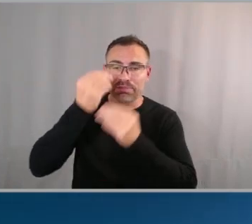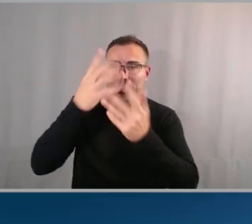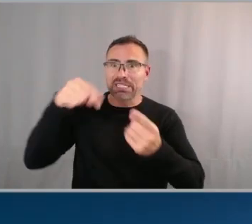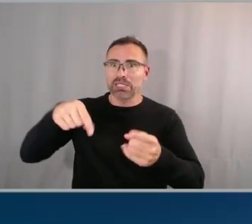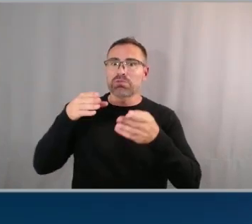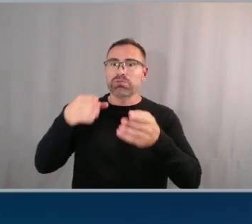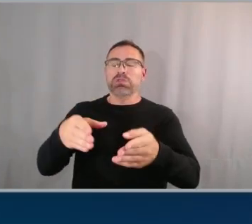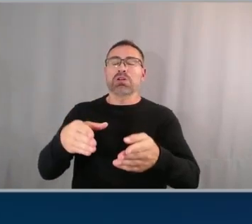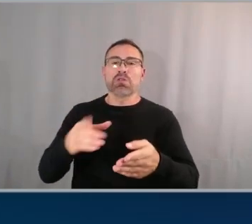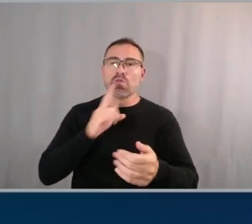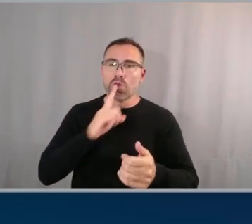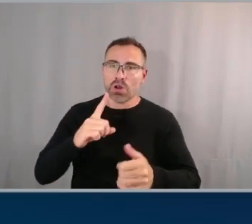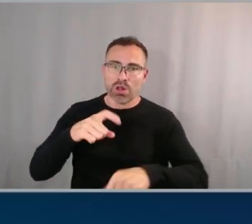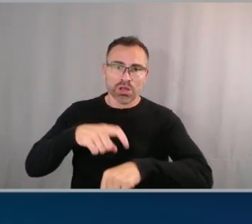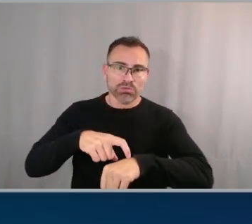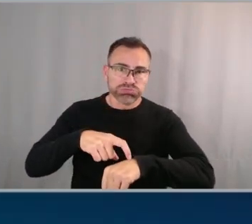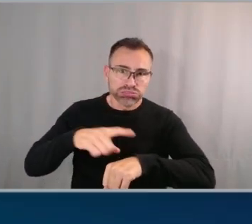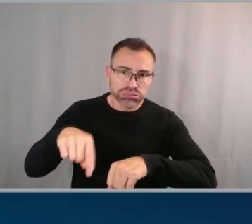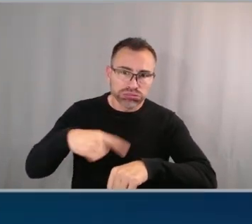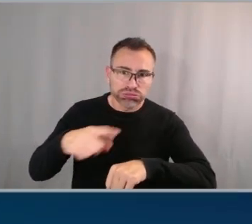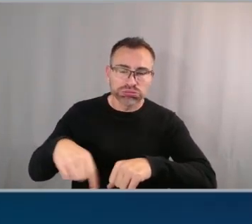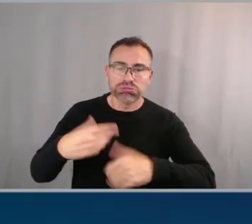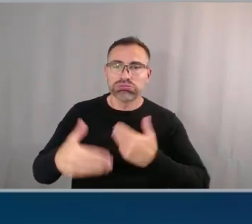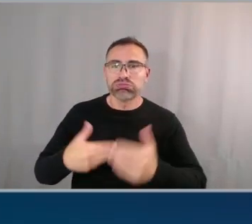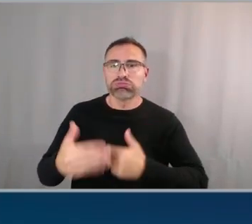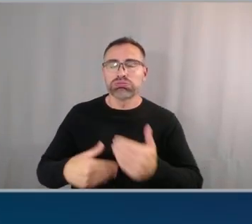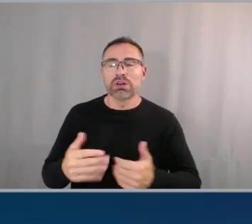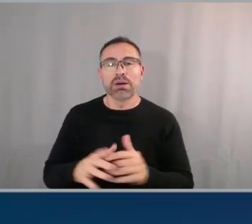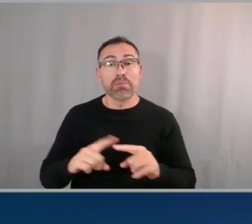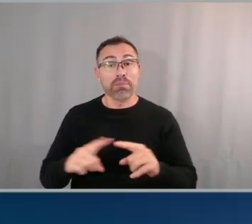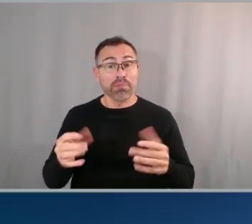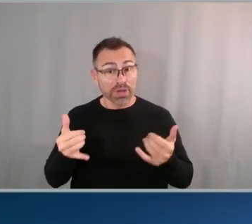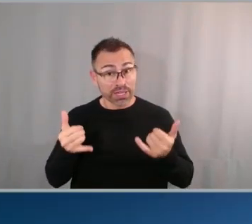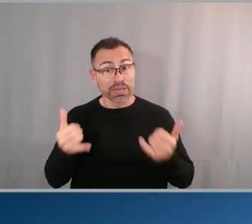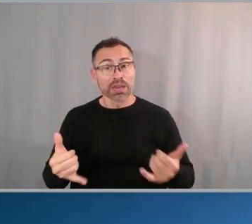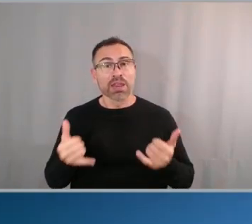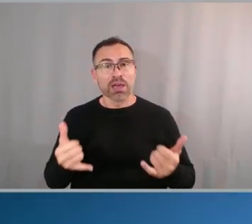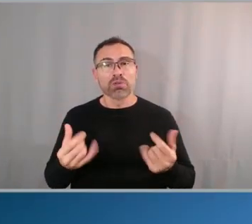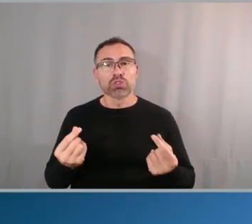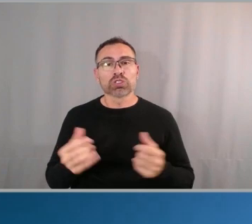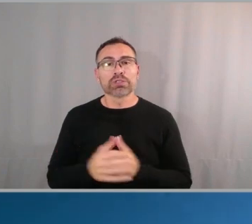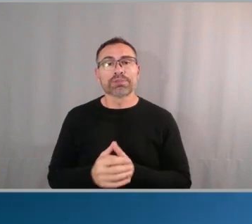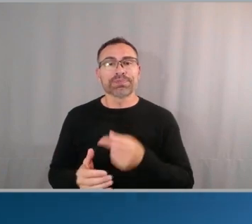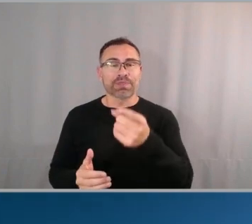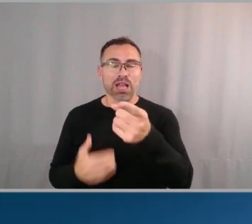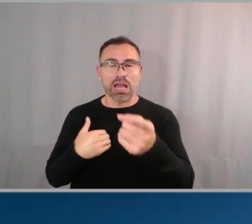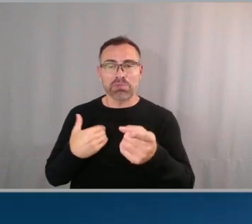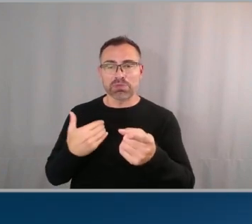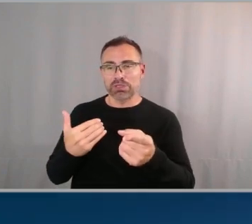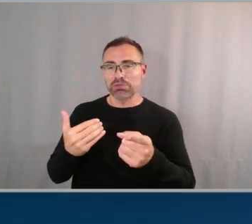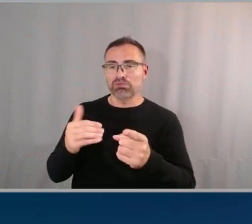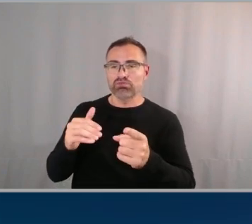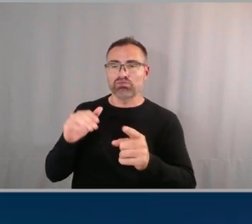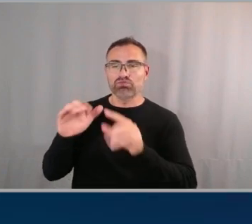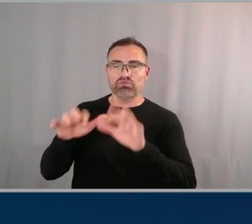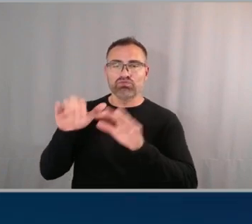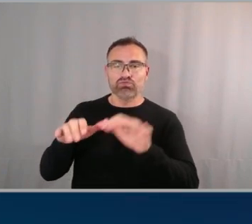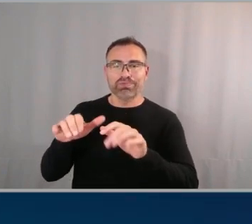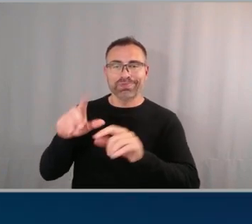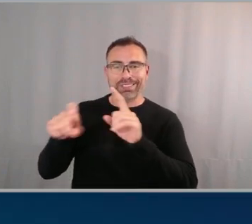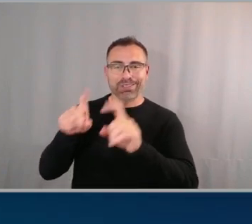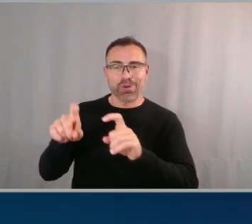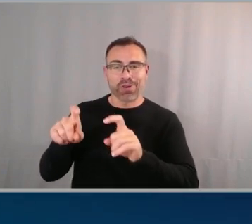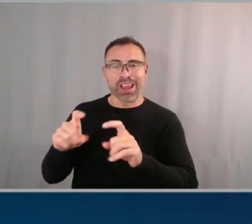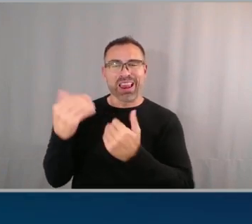um but now what you can do uh right here I'm gonna run a small query just limited to 10 results for